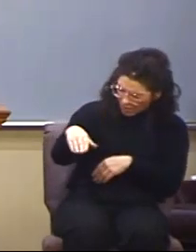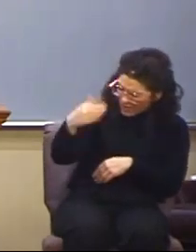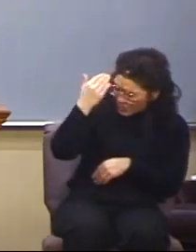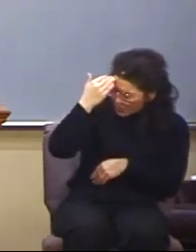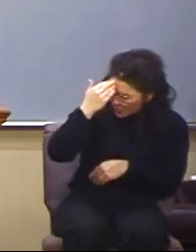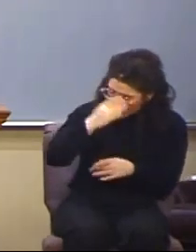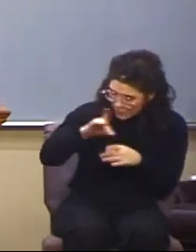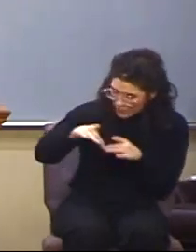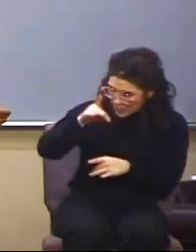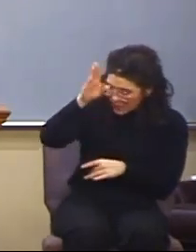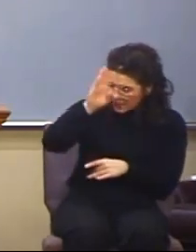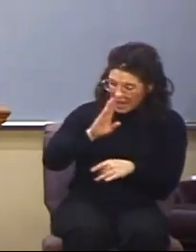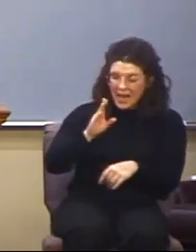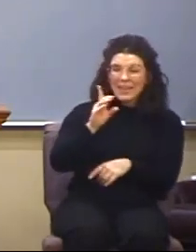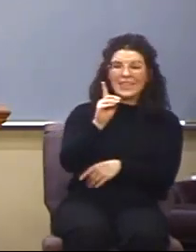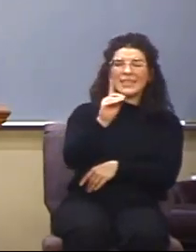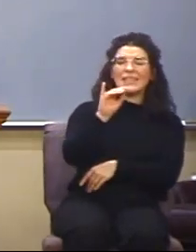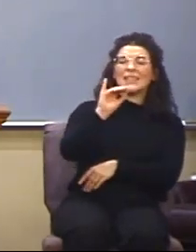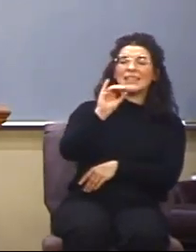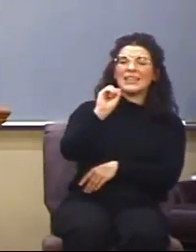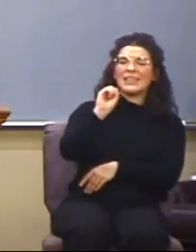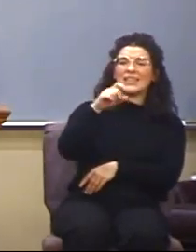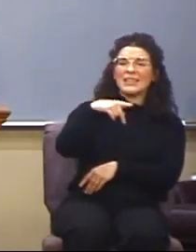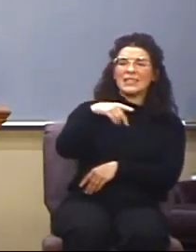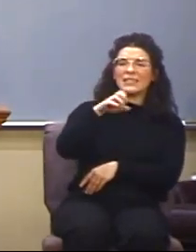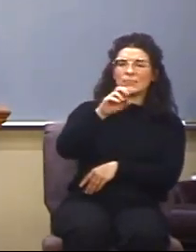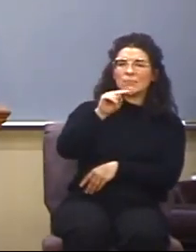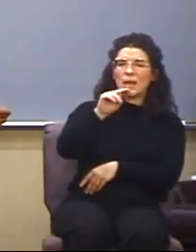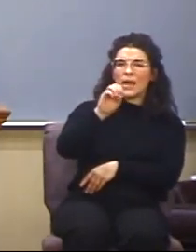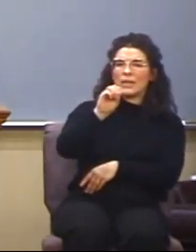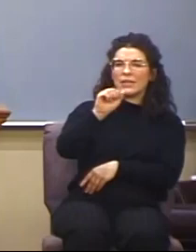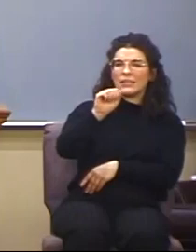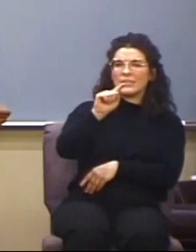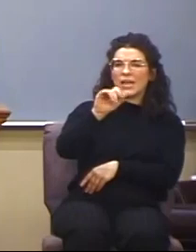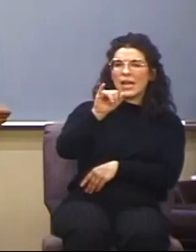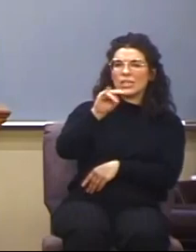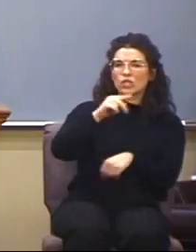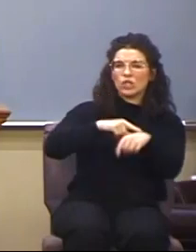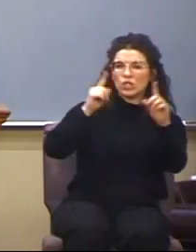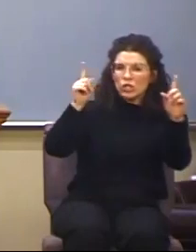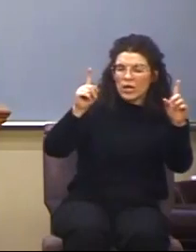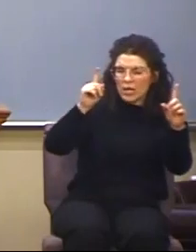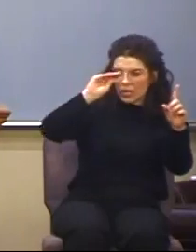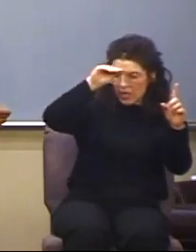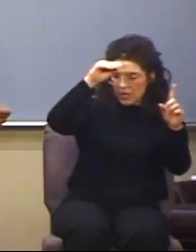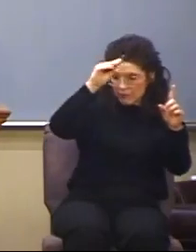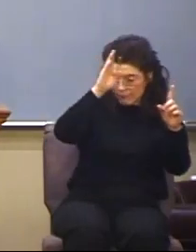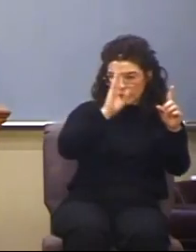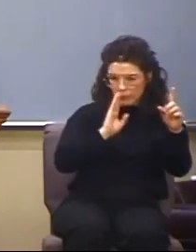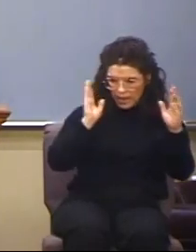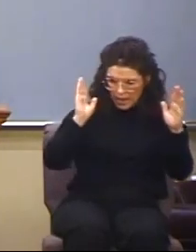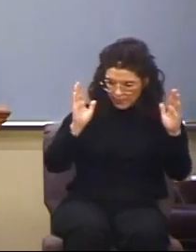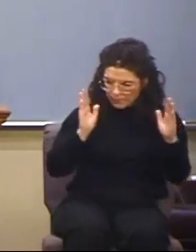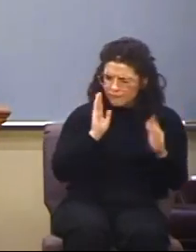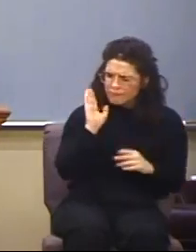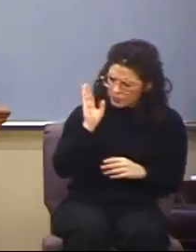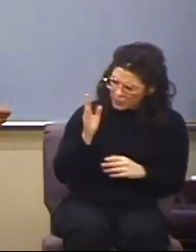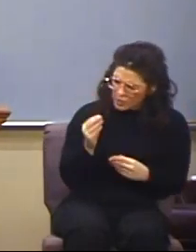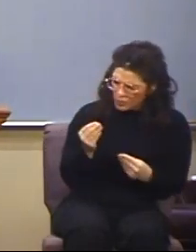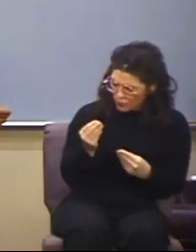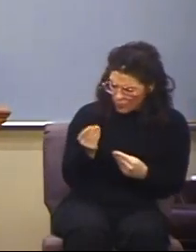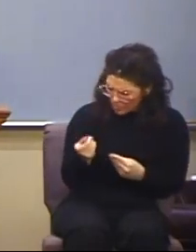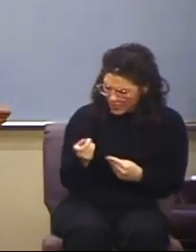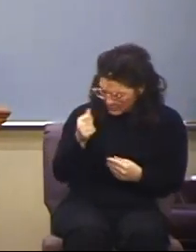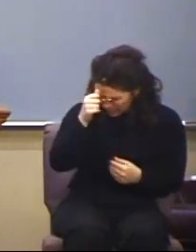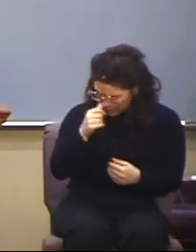spirit of God will lead someone who truly is in possession of the spiritual gifts to teach accurate